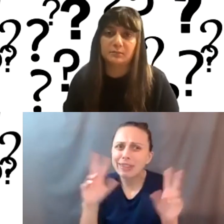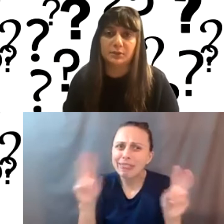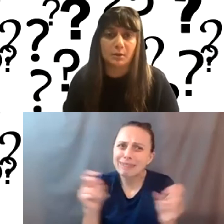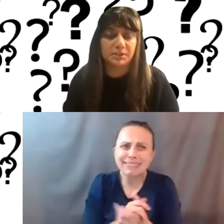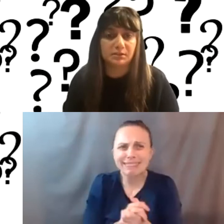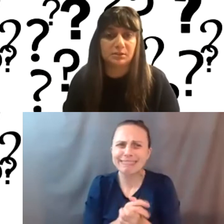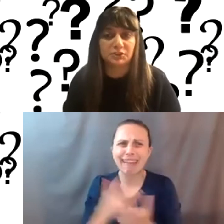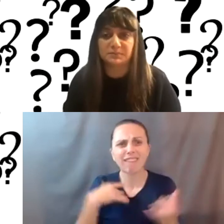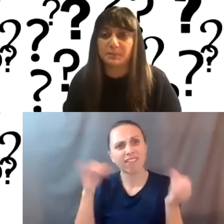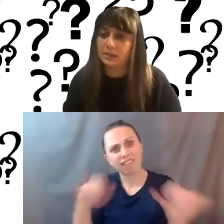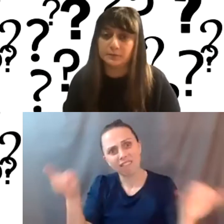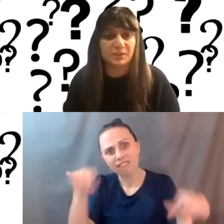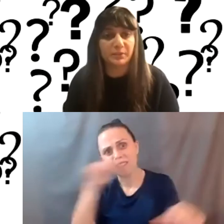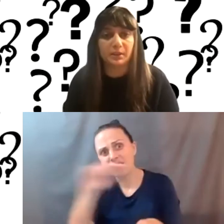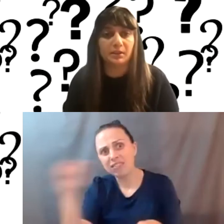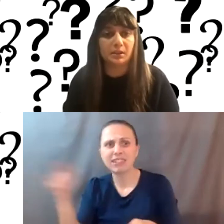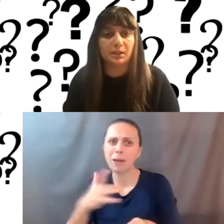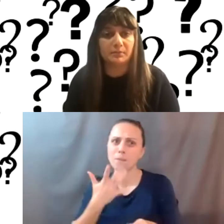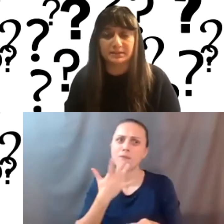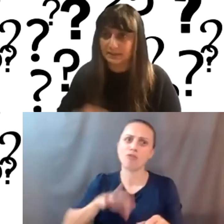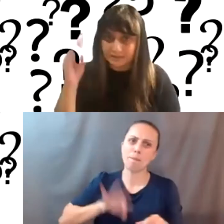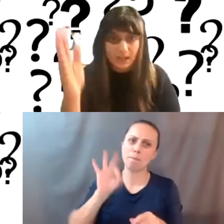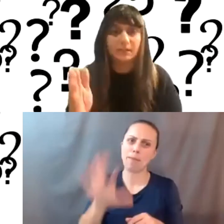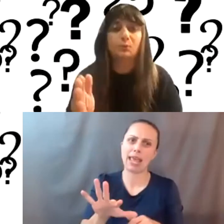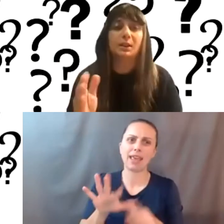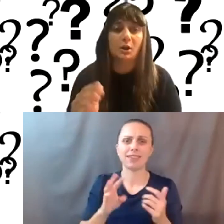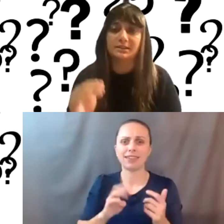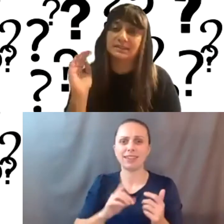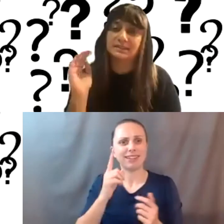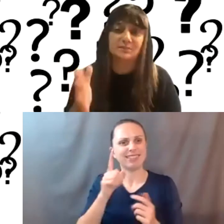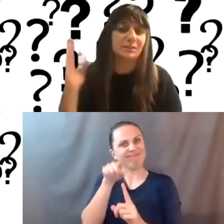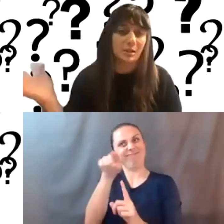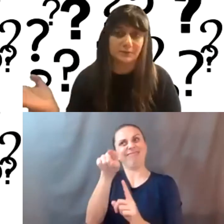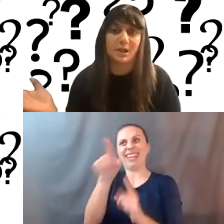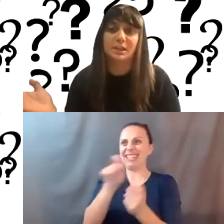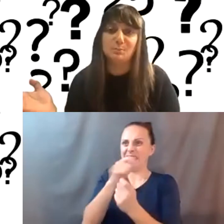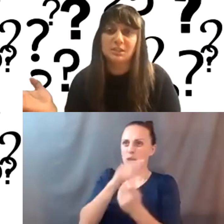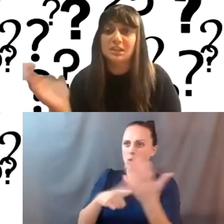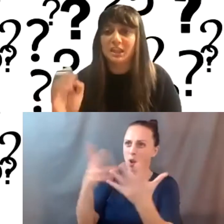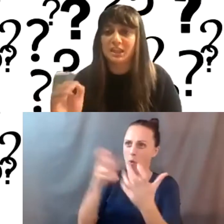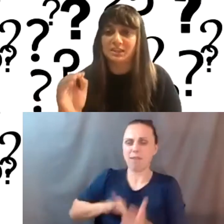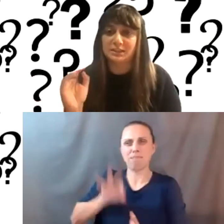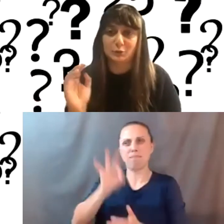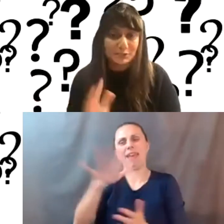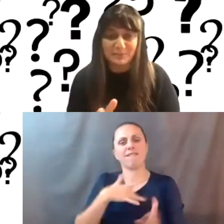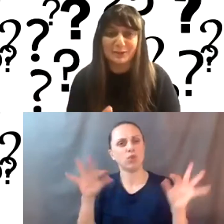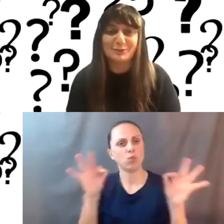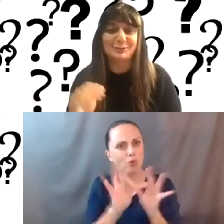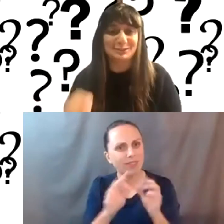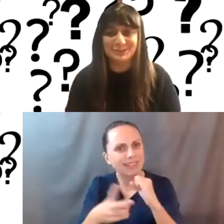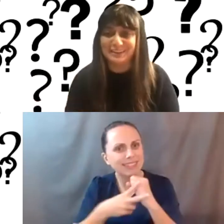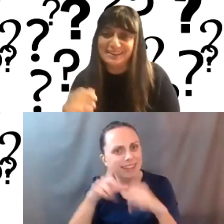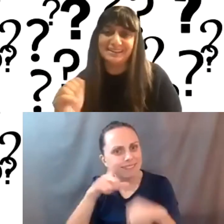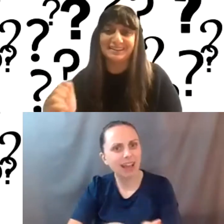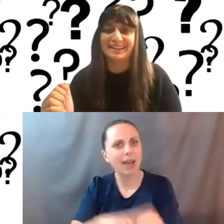lately I've been opting to just pay for something. Um, that's exactly what I want. It saves me a lot of time and it looks better.